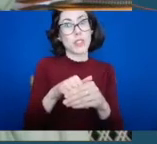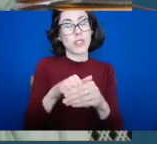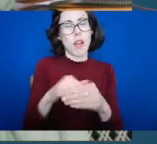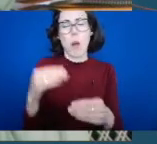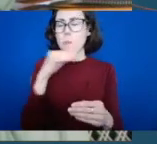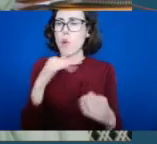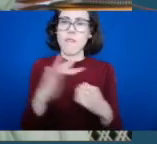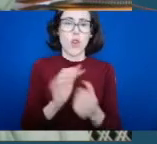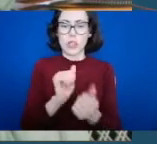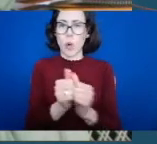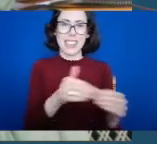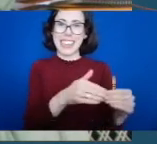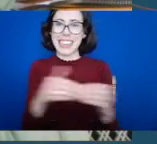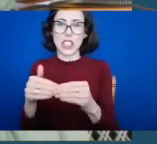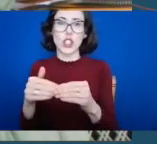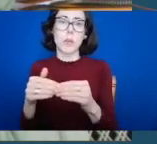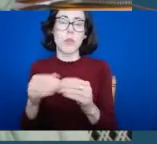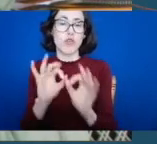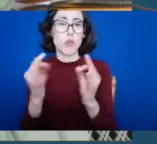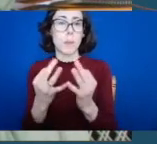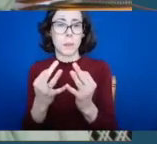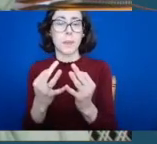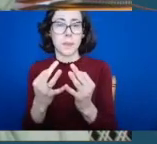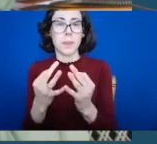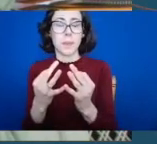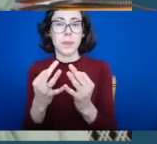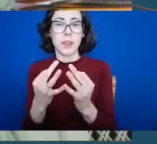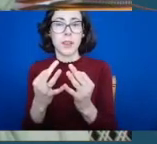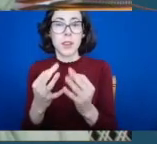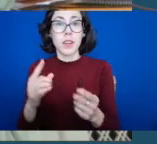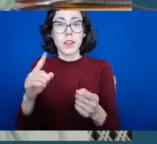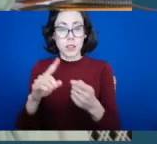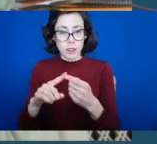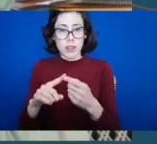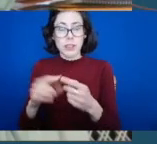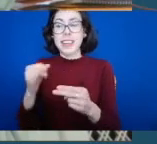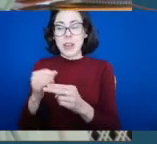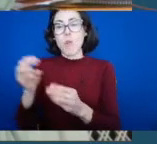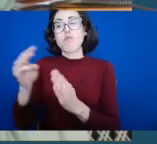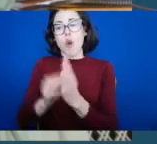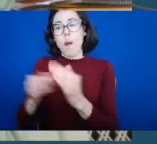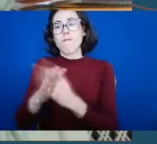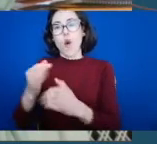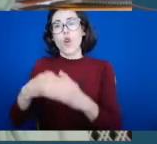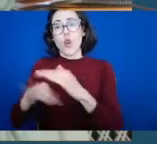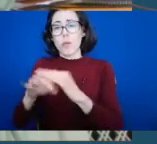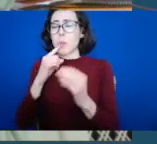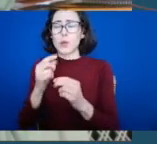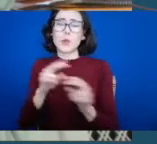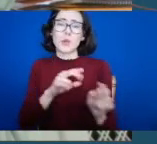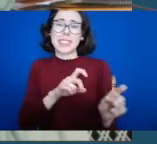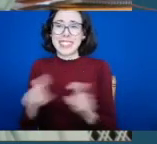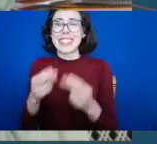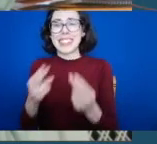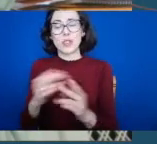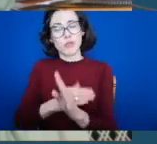and is underpinned in the program for government. And we need to see ongoing progress in that area. This morning has